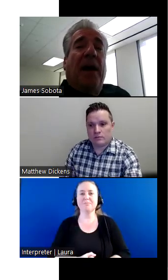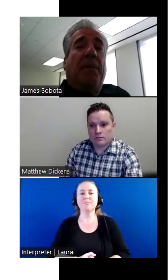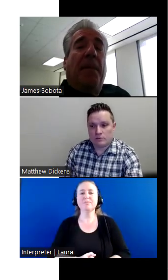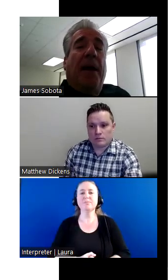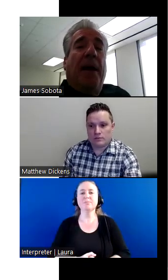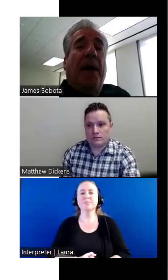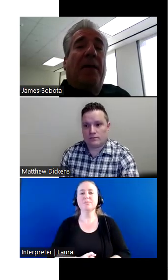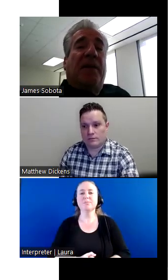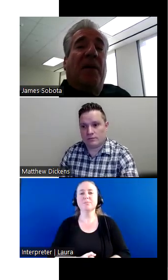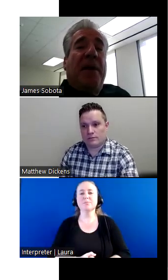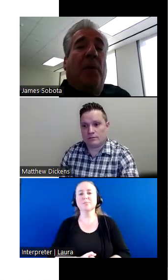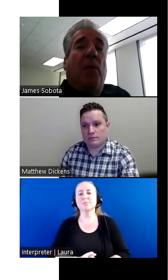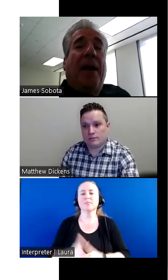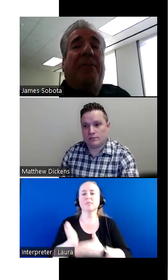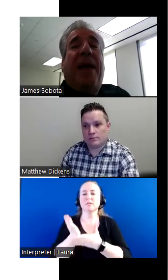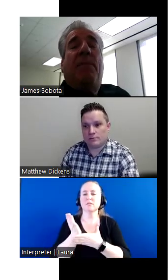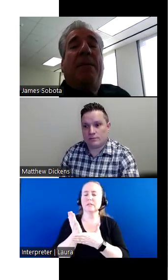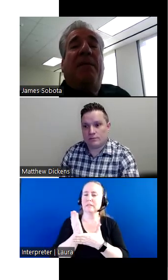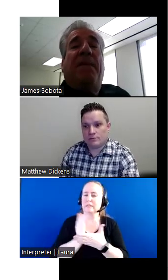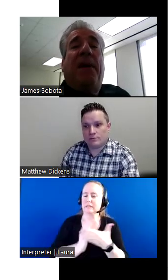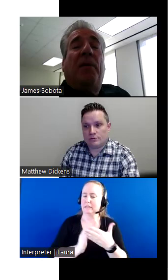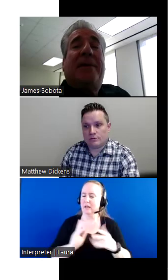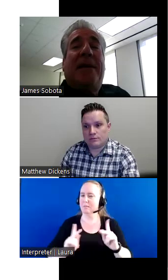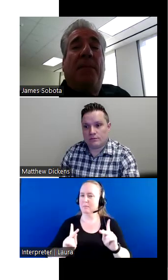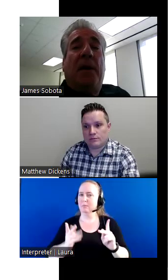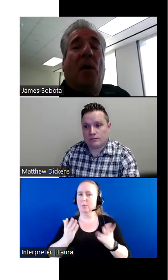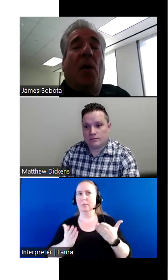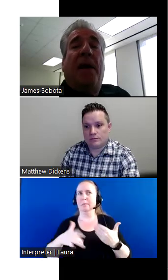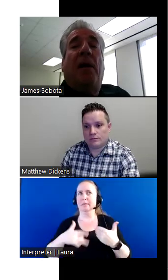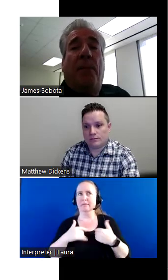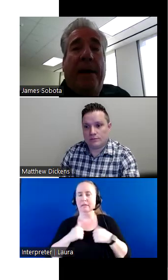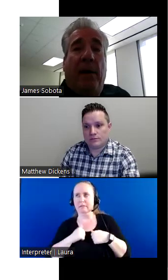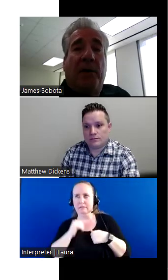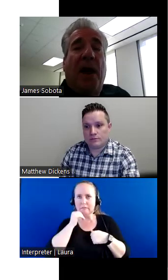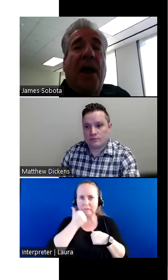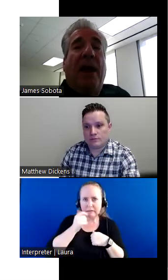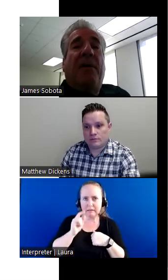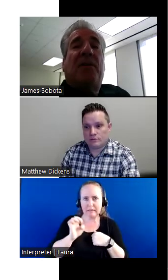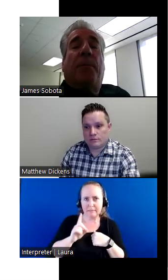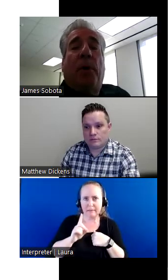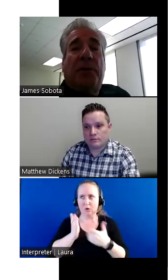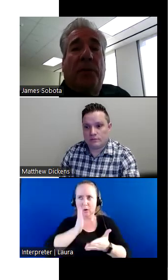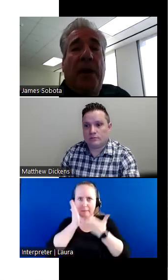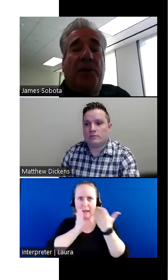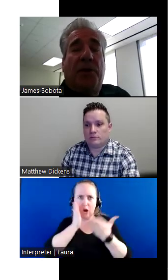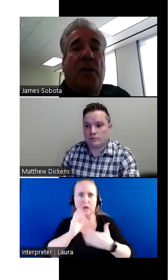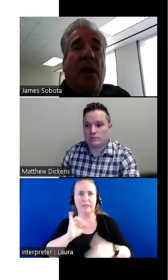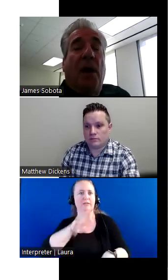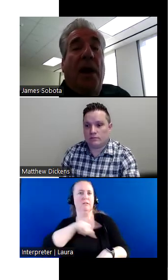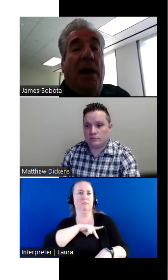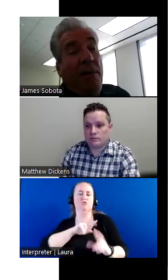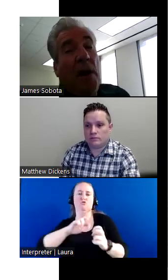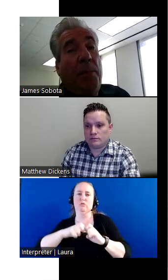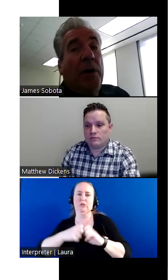uh, some people and they may be feel timid or they're embarrassed if it's a personal issue